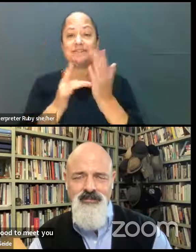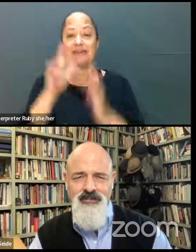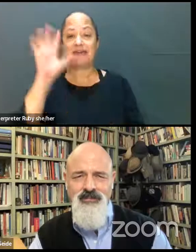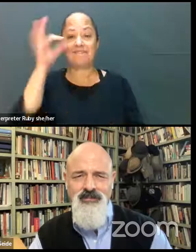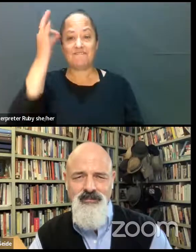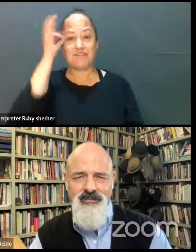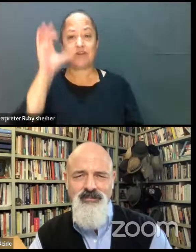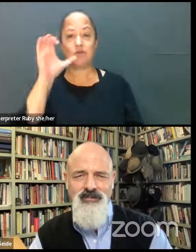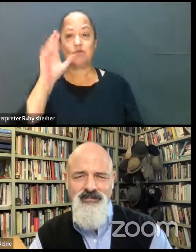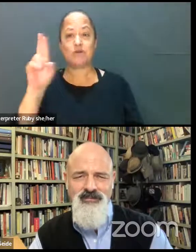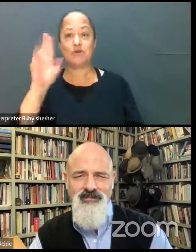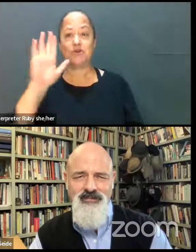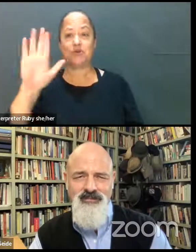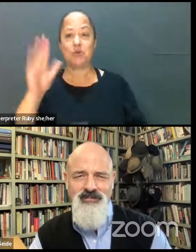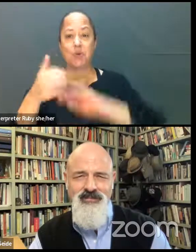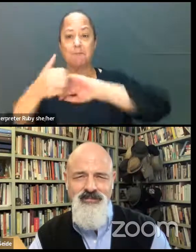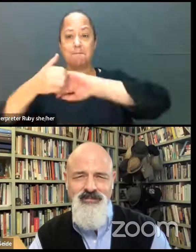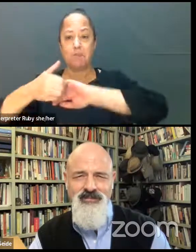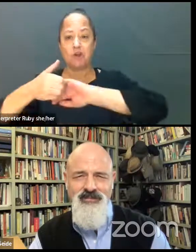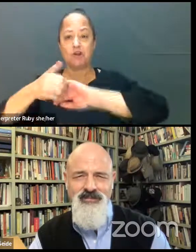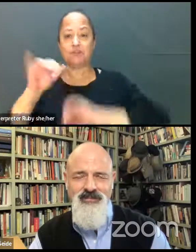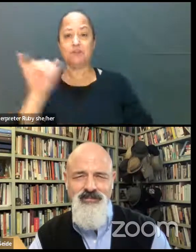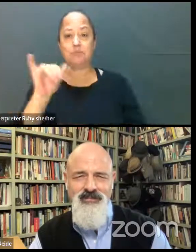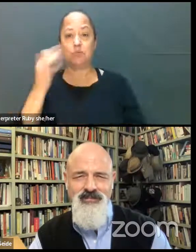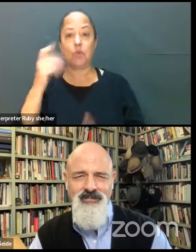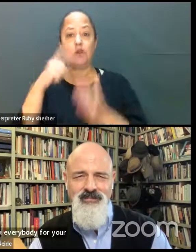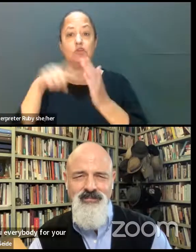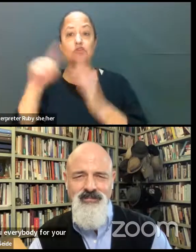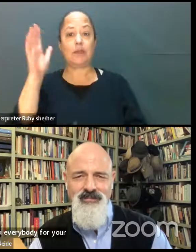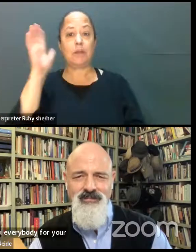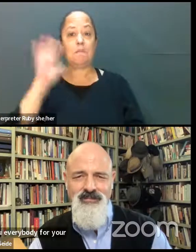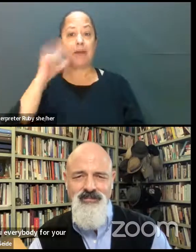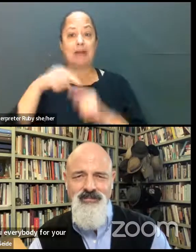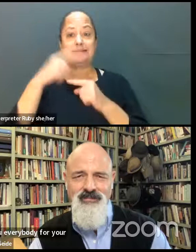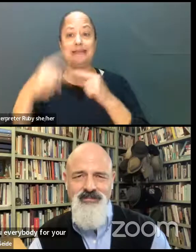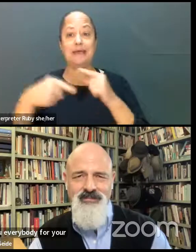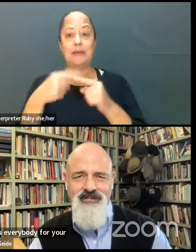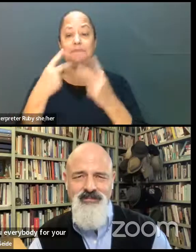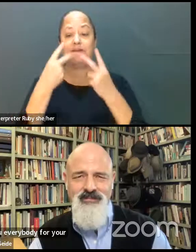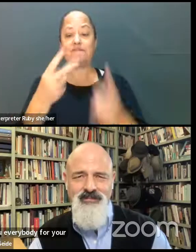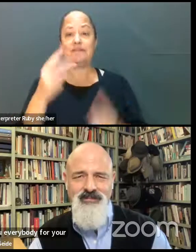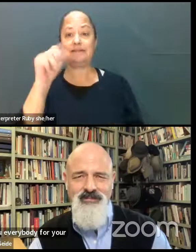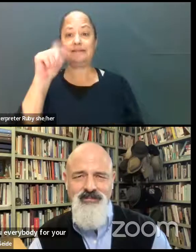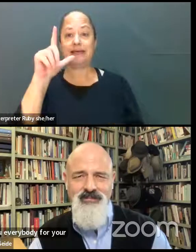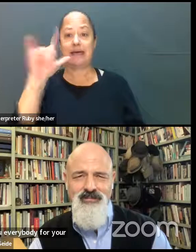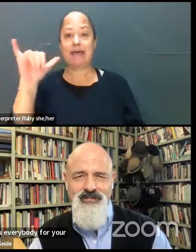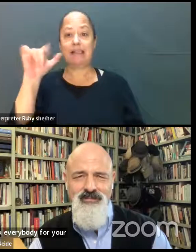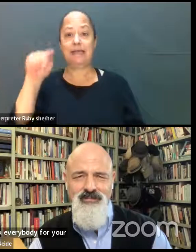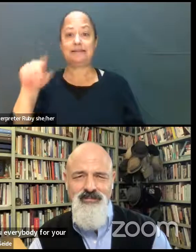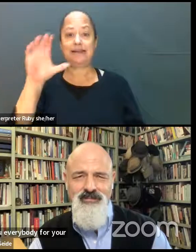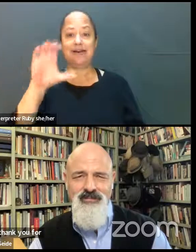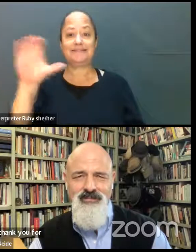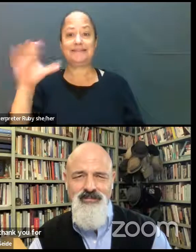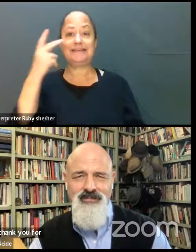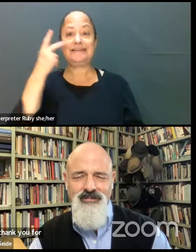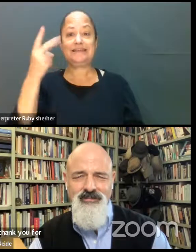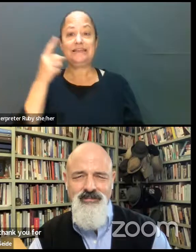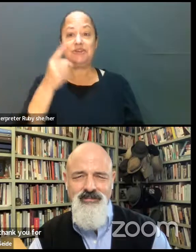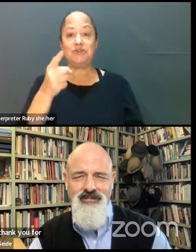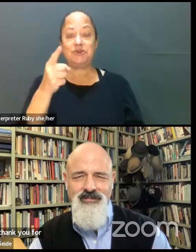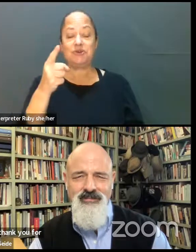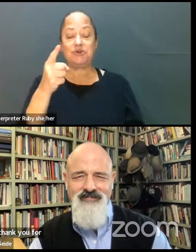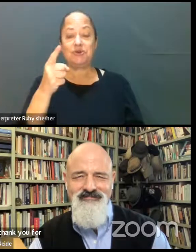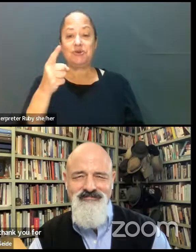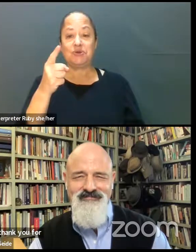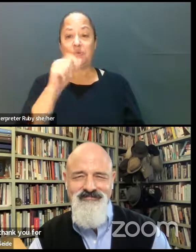your partnership too. If you want to check out our past episodes, visit ally.cc and we will see you all next